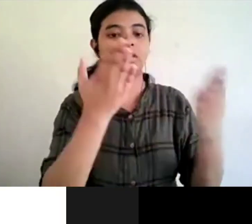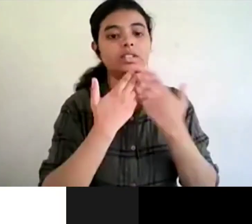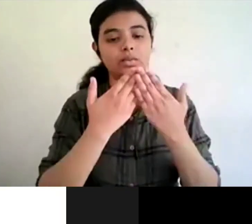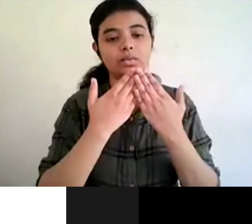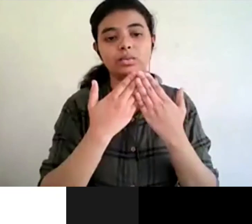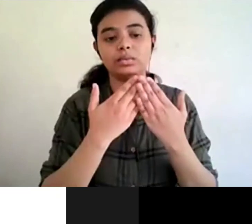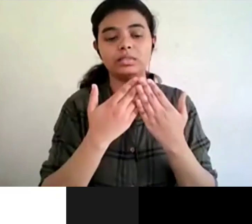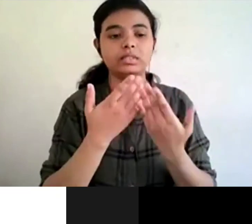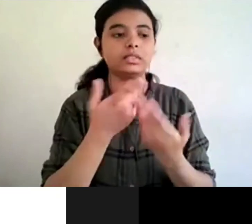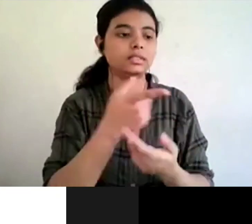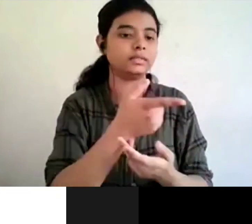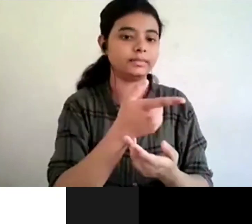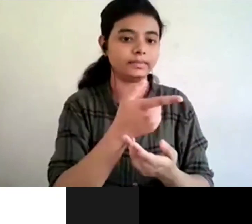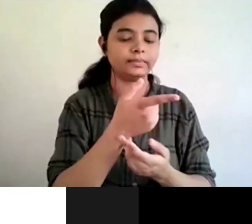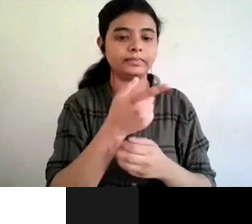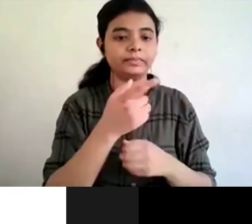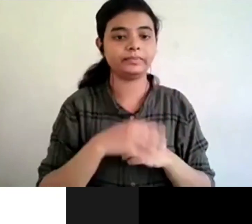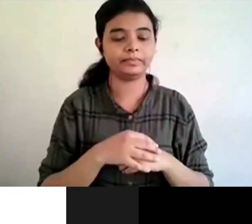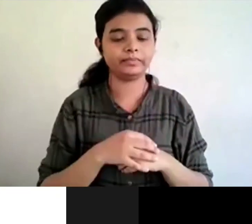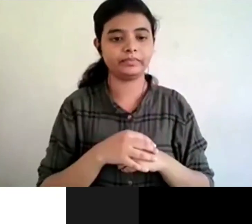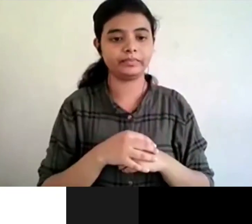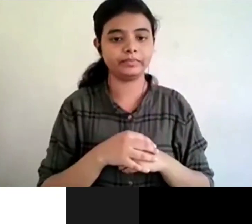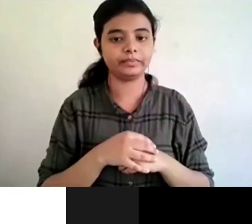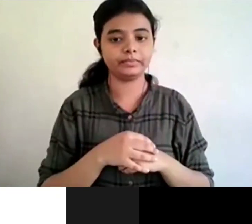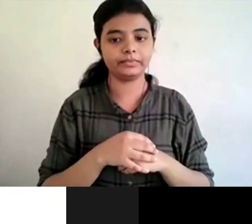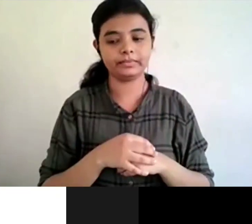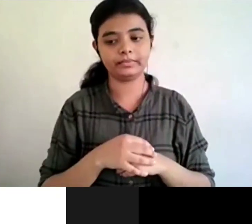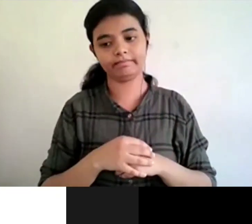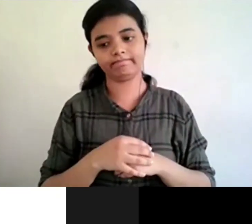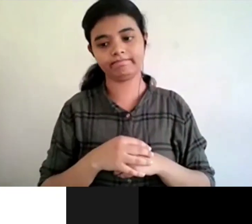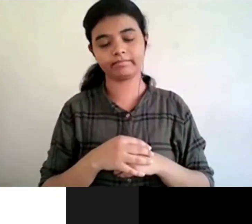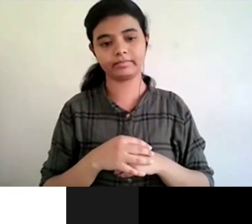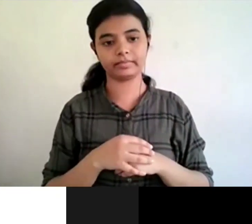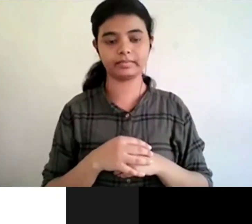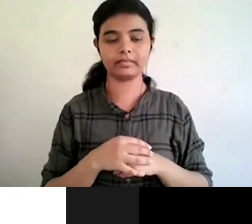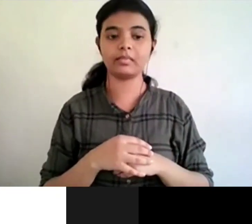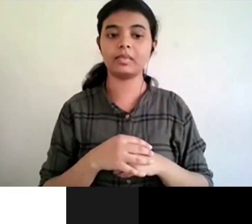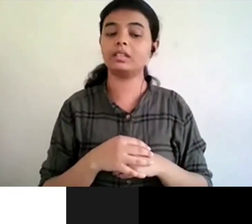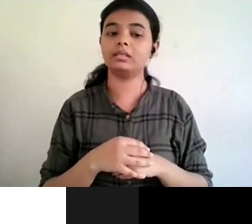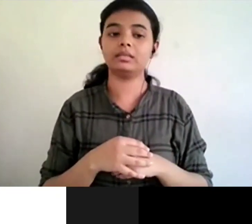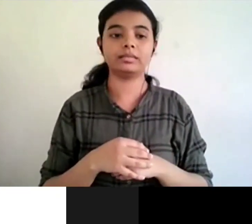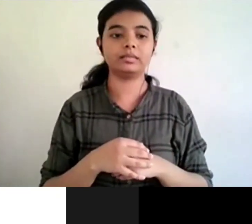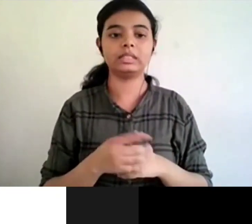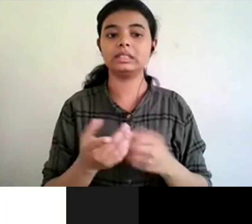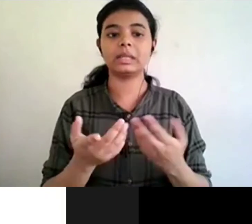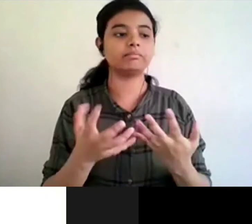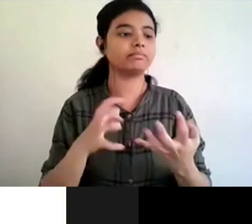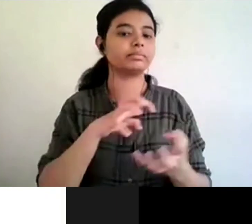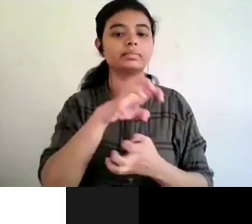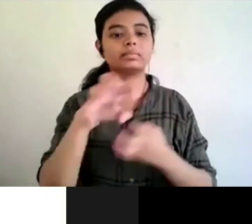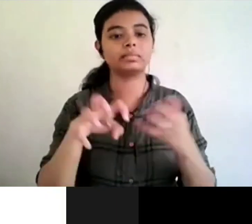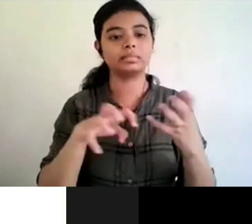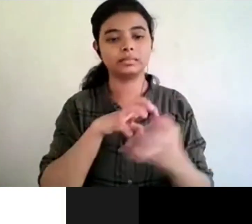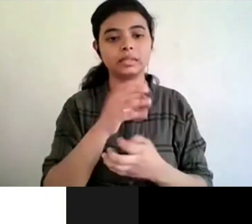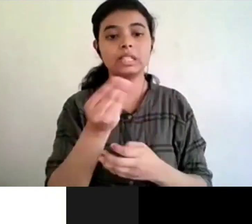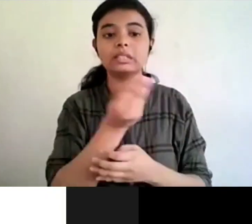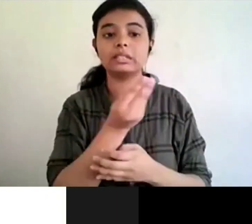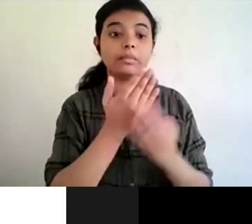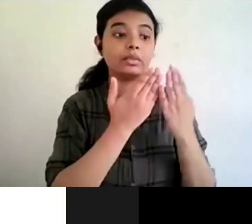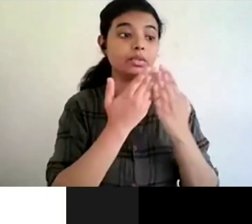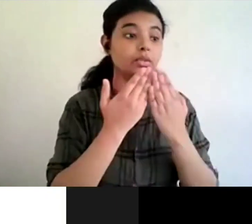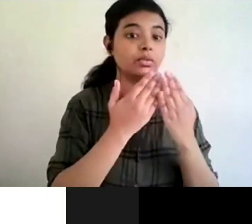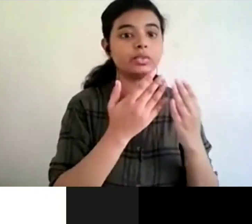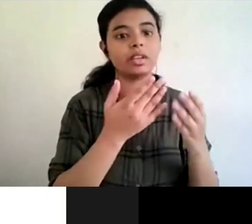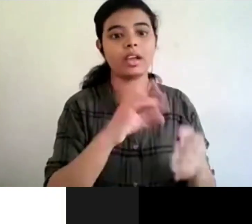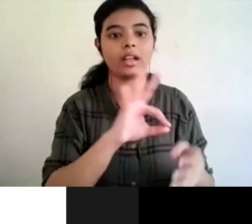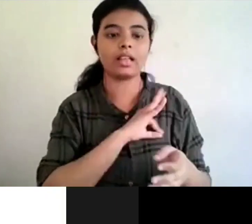mainstream schools um there is still a lot of it it's a mixed bag so there are a few schools who are very very favorable